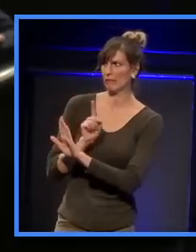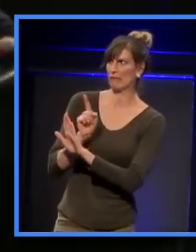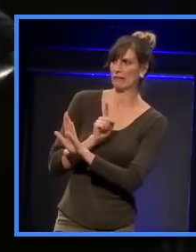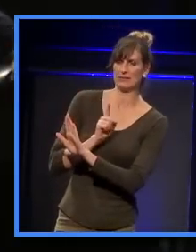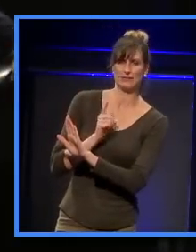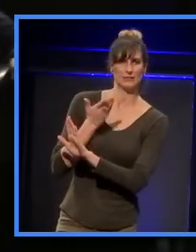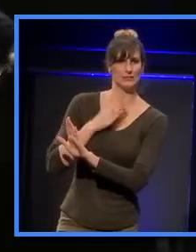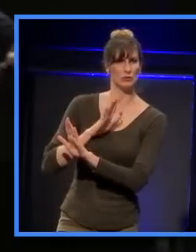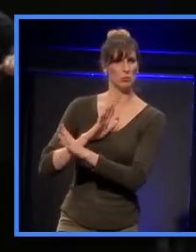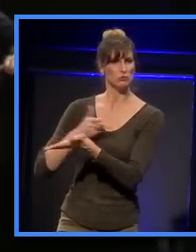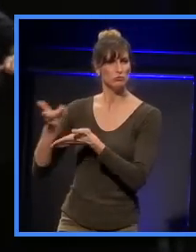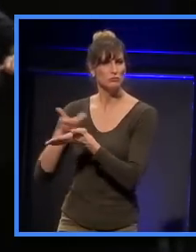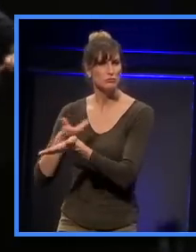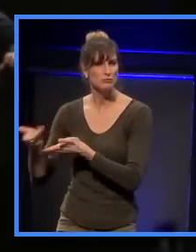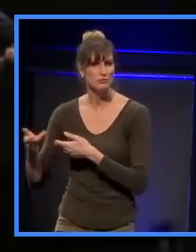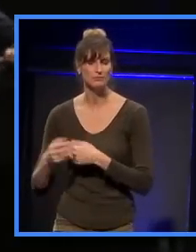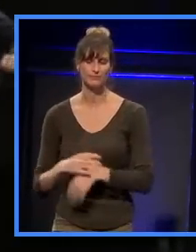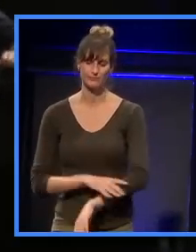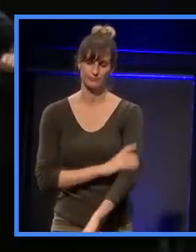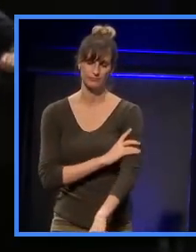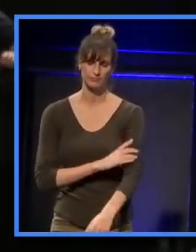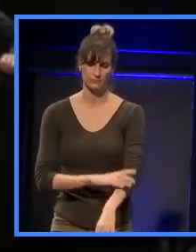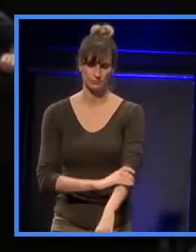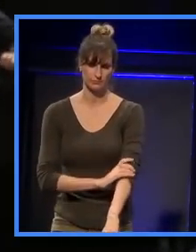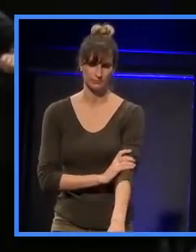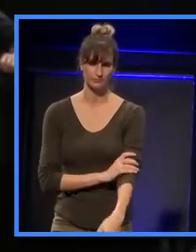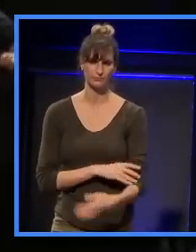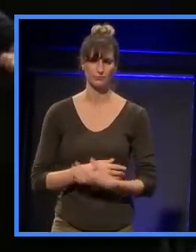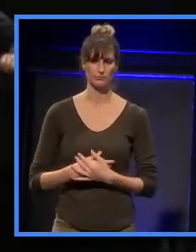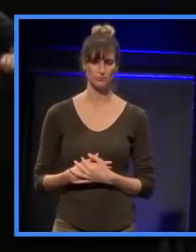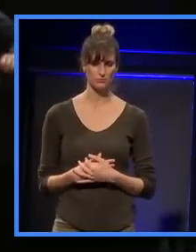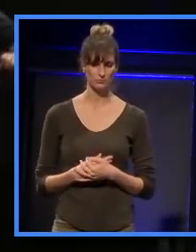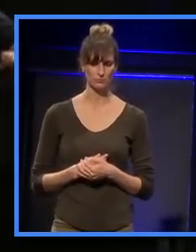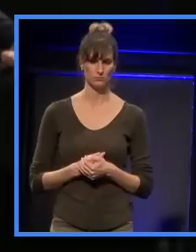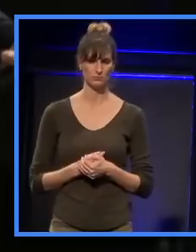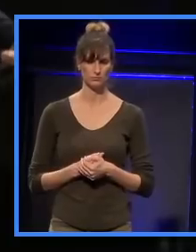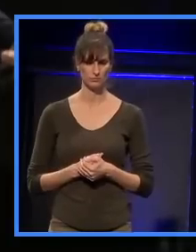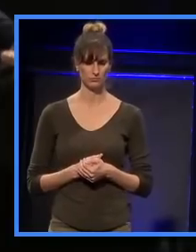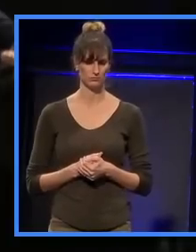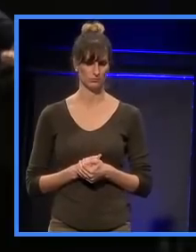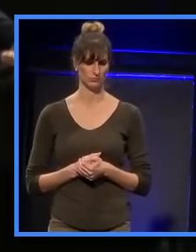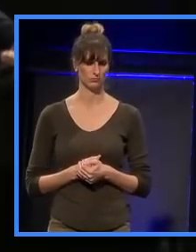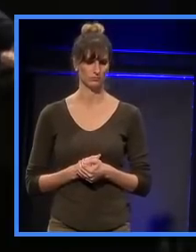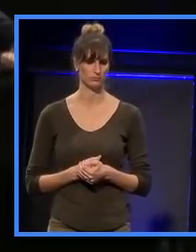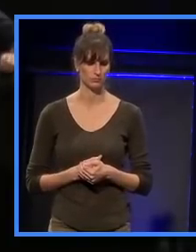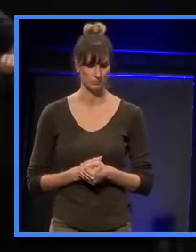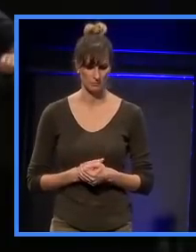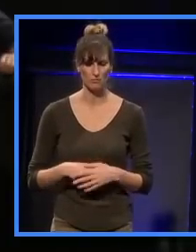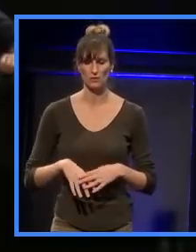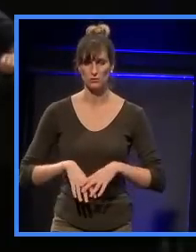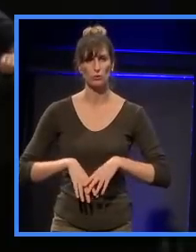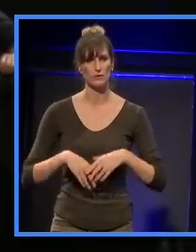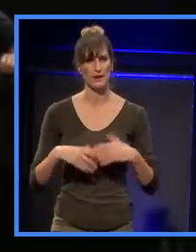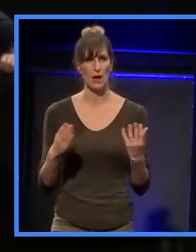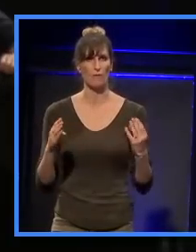Who take the ideas that Harold can come up with, and we now have developed as well, can come up with these